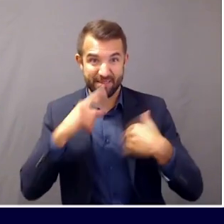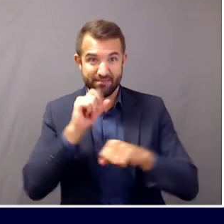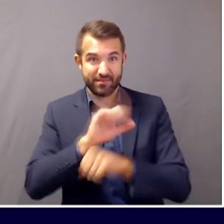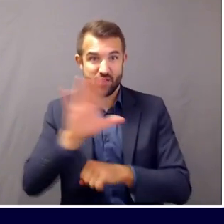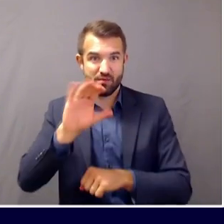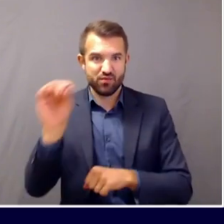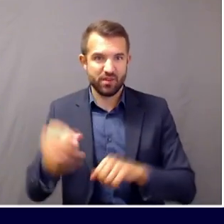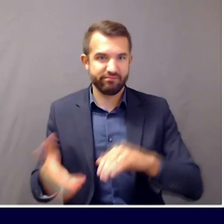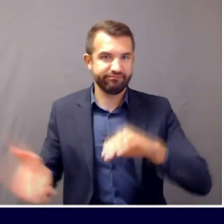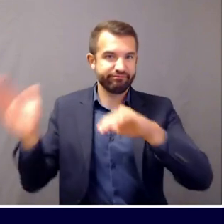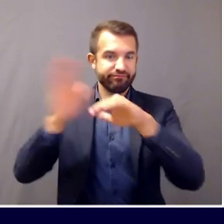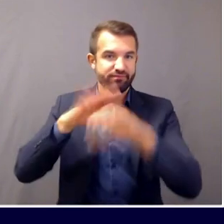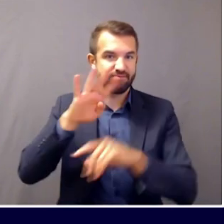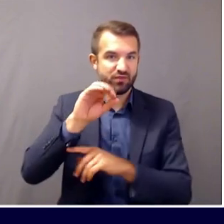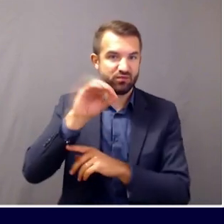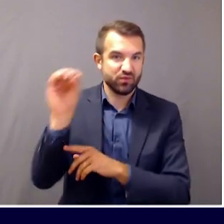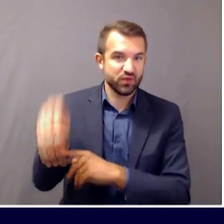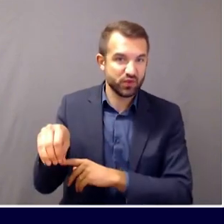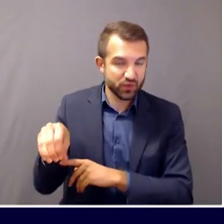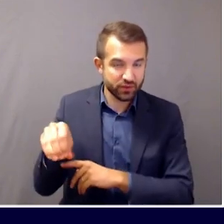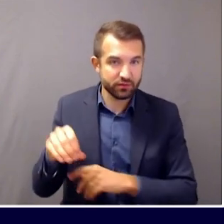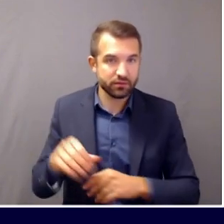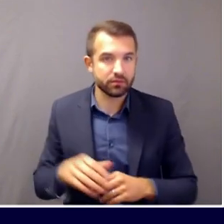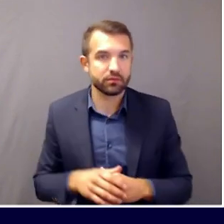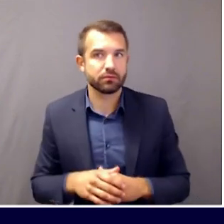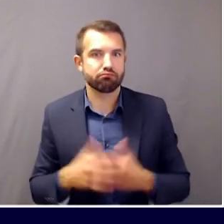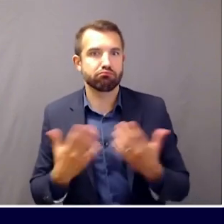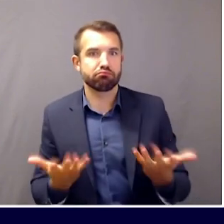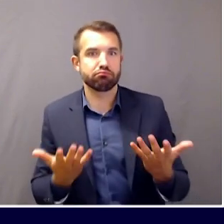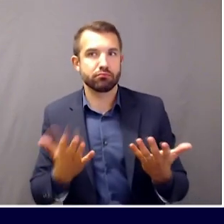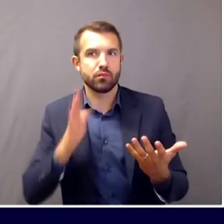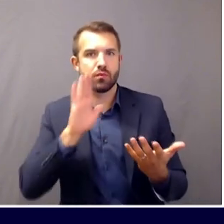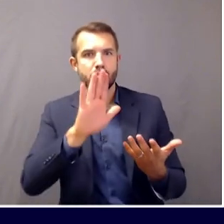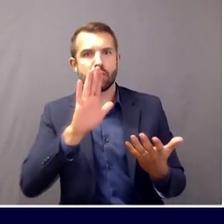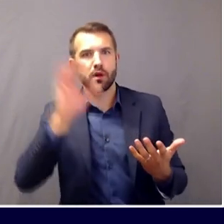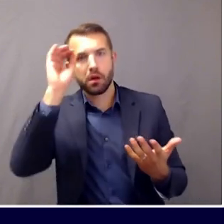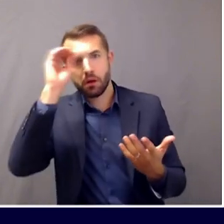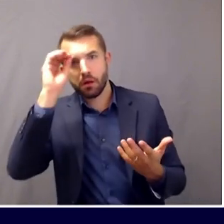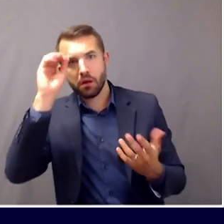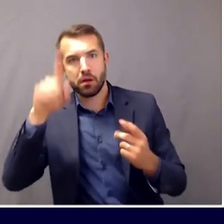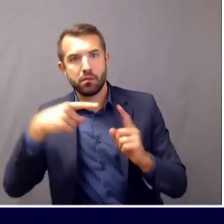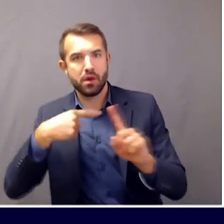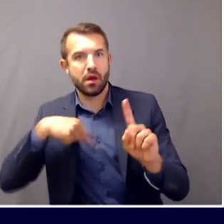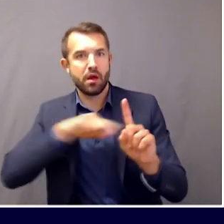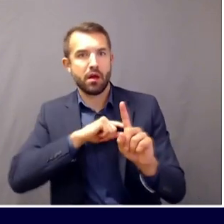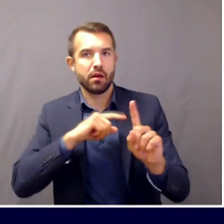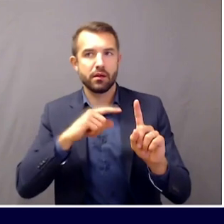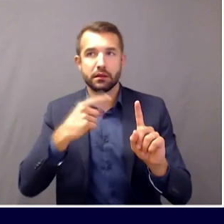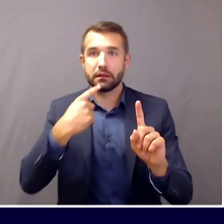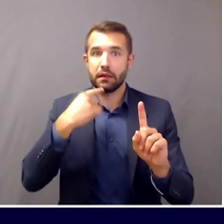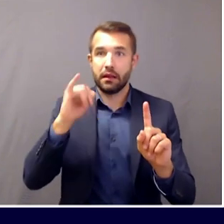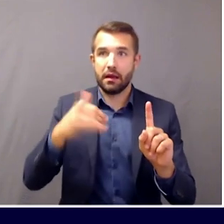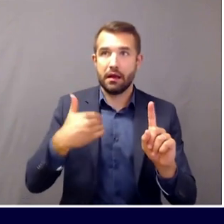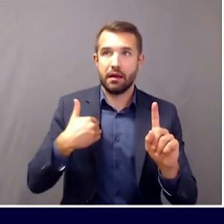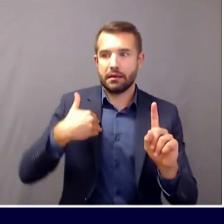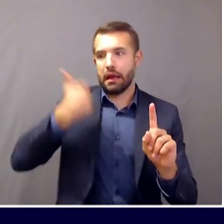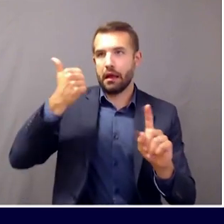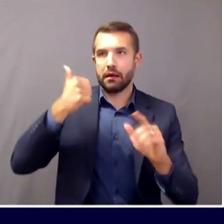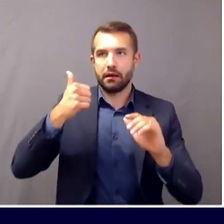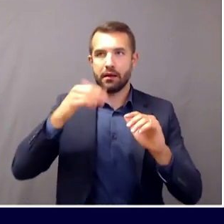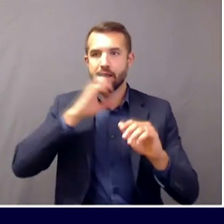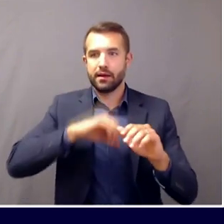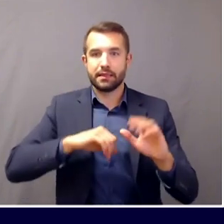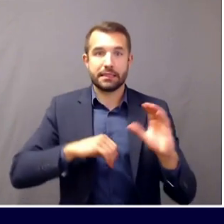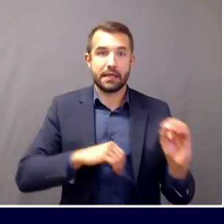you know, we categorize these youngest cases from ages zero to 20. Do we know within that range, are they affecting,